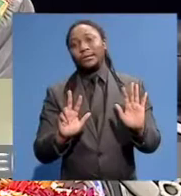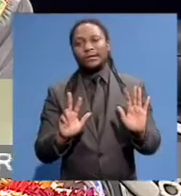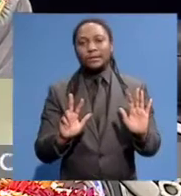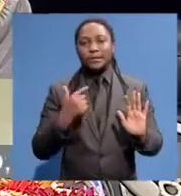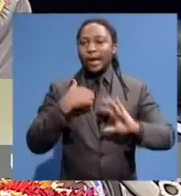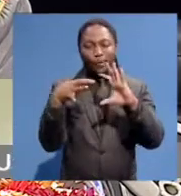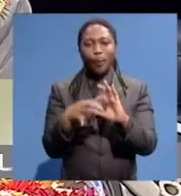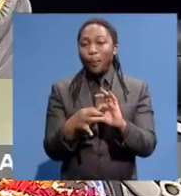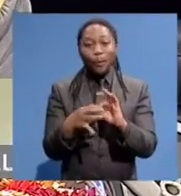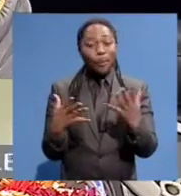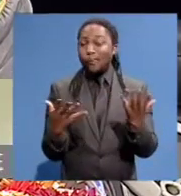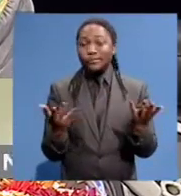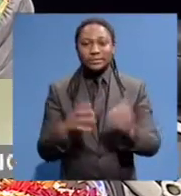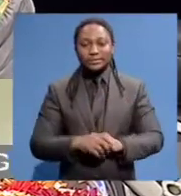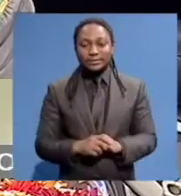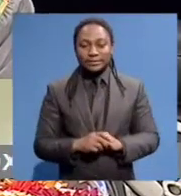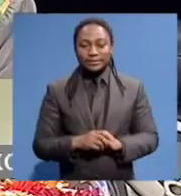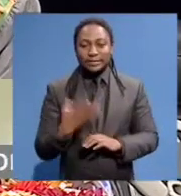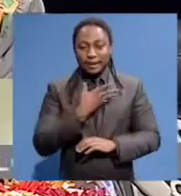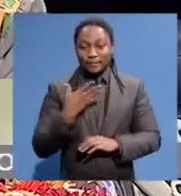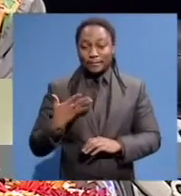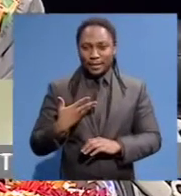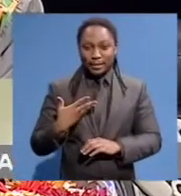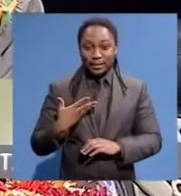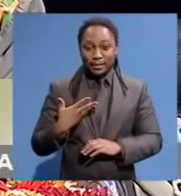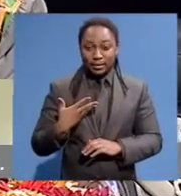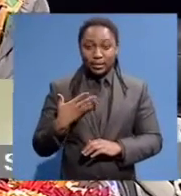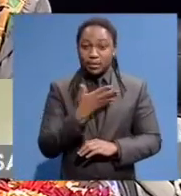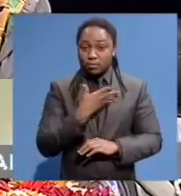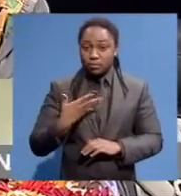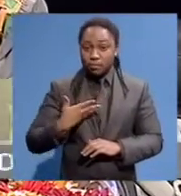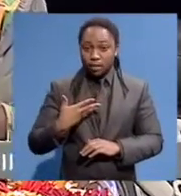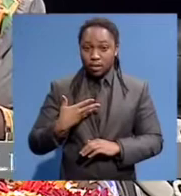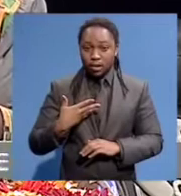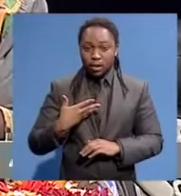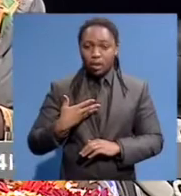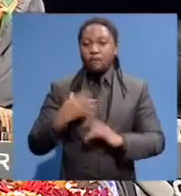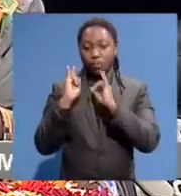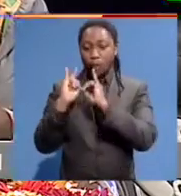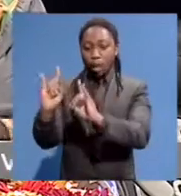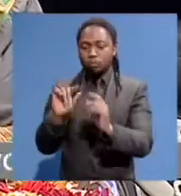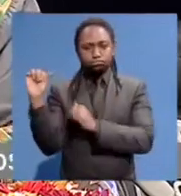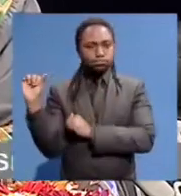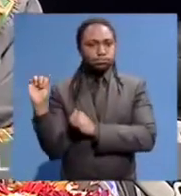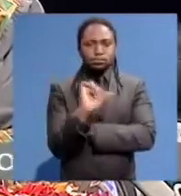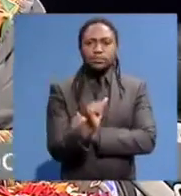nearly, we're at home, and my mother just rushed, just, she just came from Fundacenter, and she just rushed in, was like, Hey,